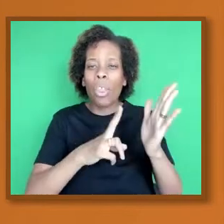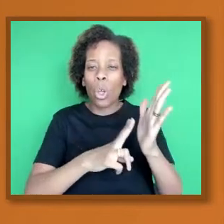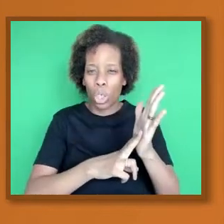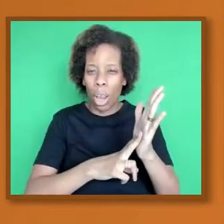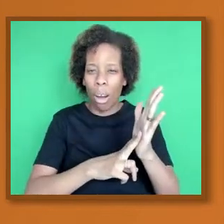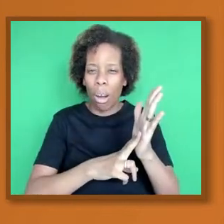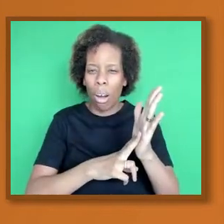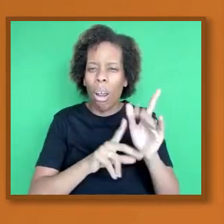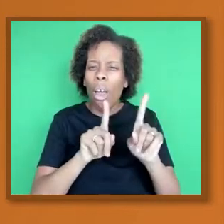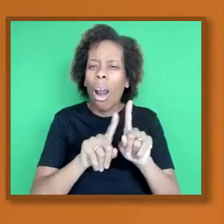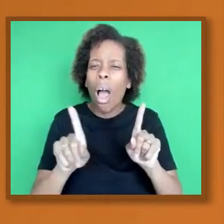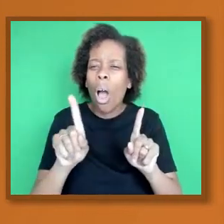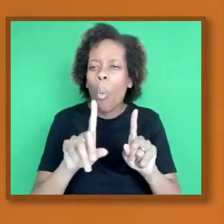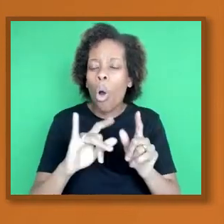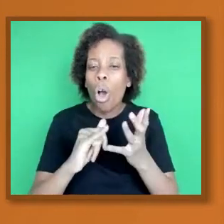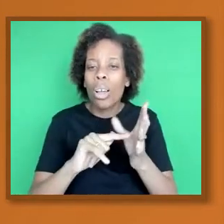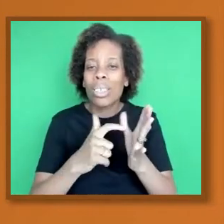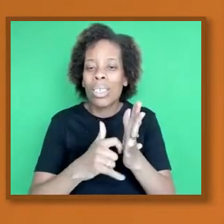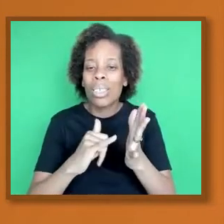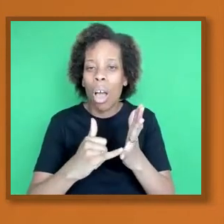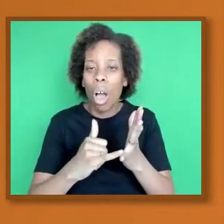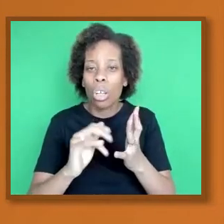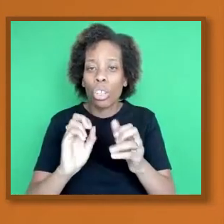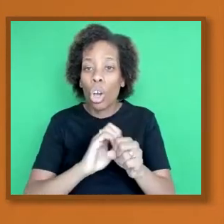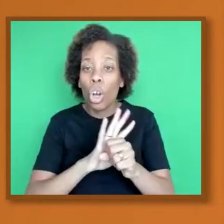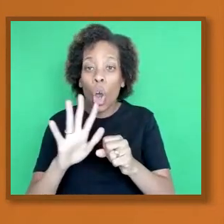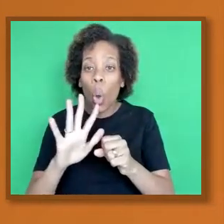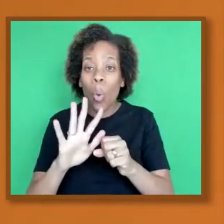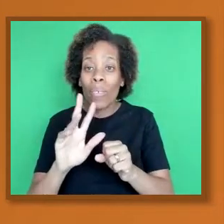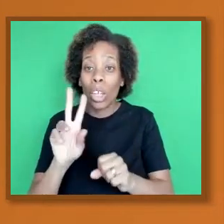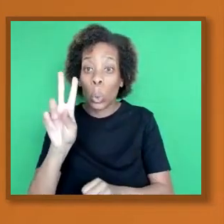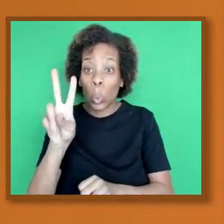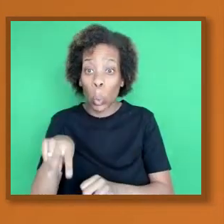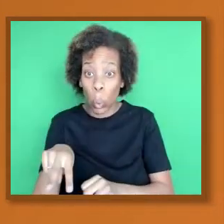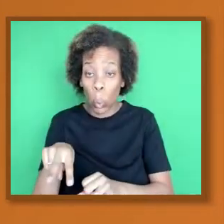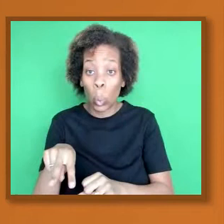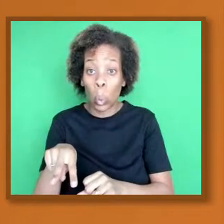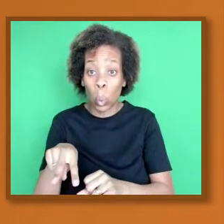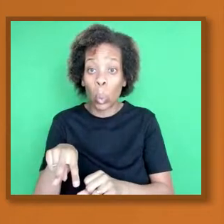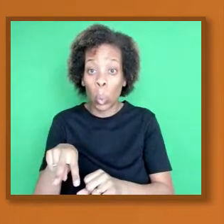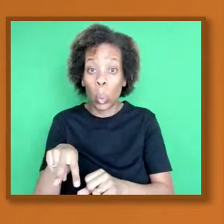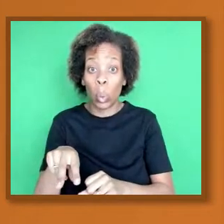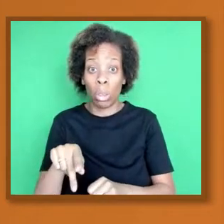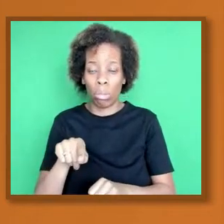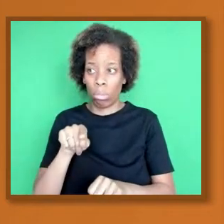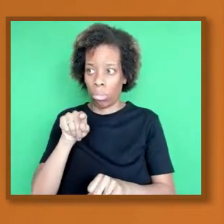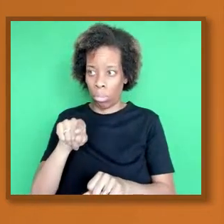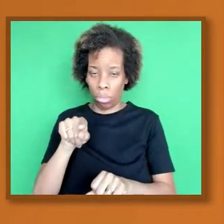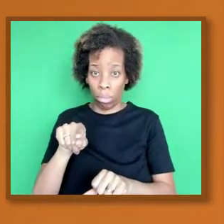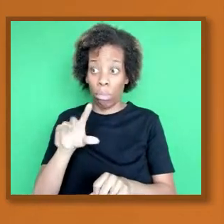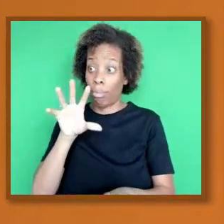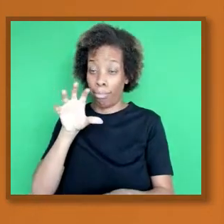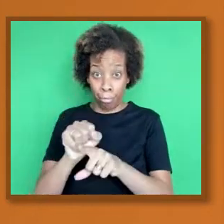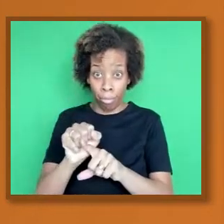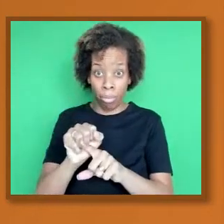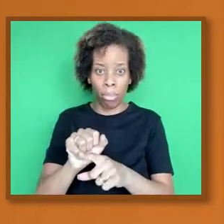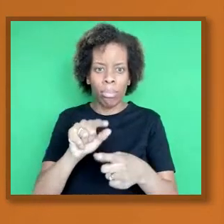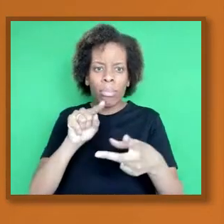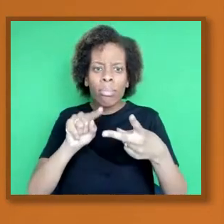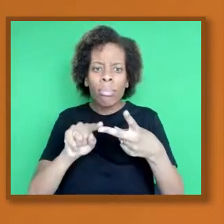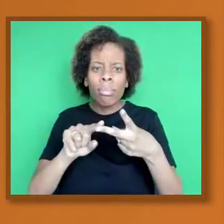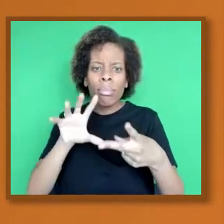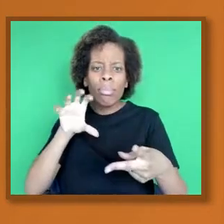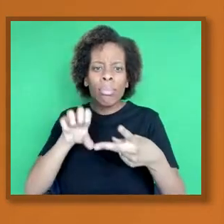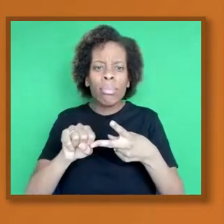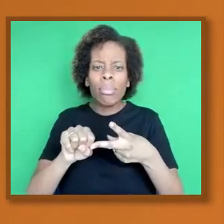As and then find specific targets, ie the spike protein. OK. It's a